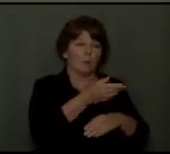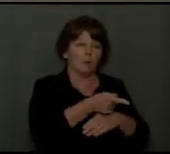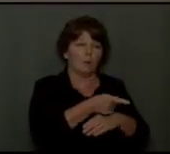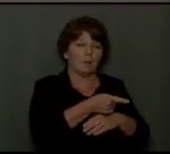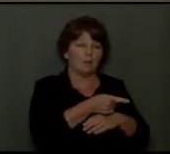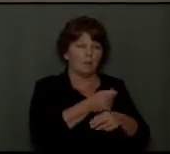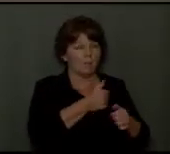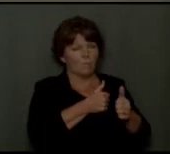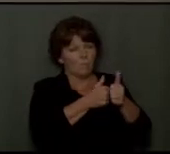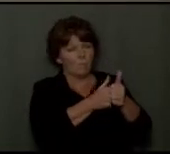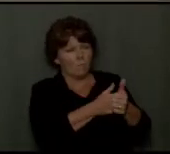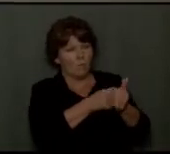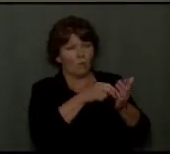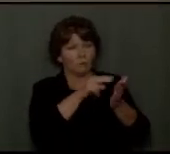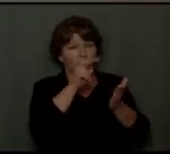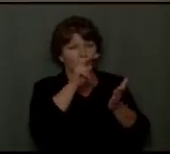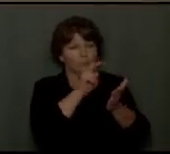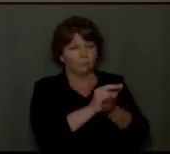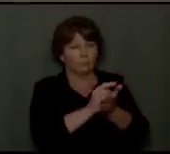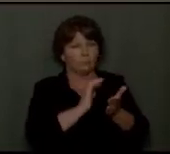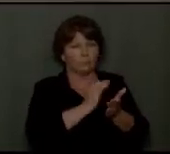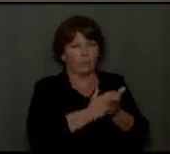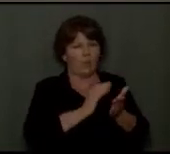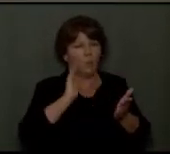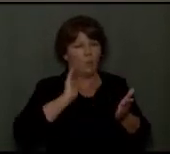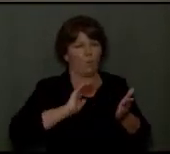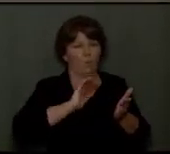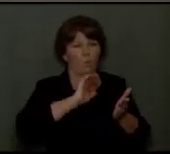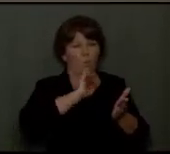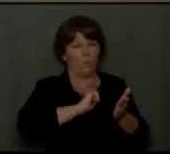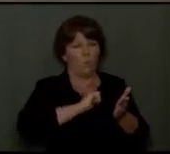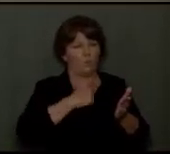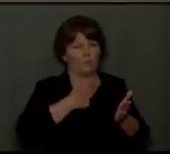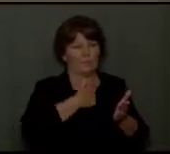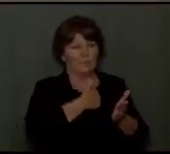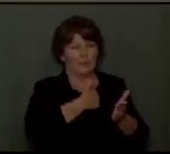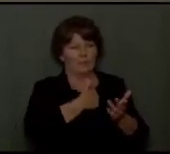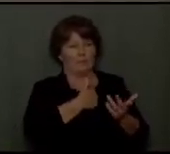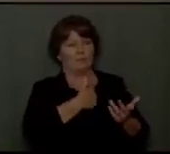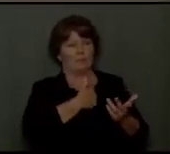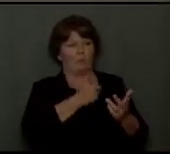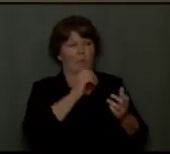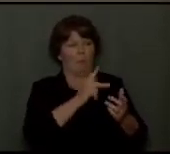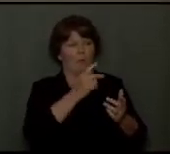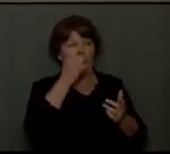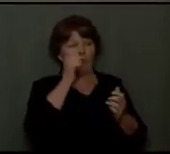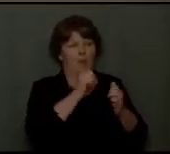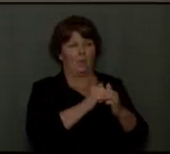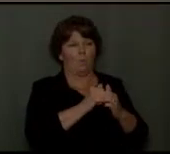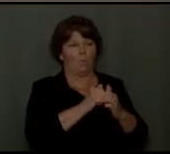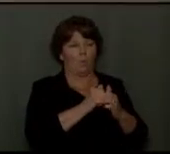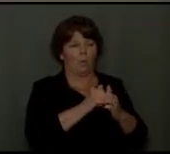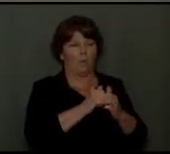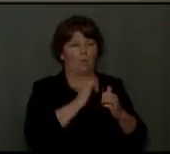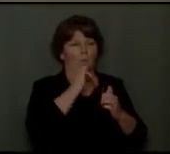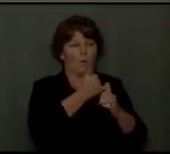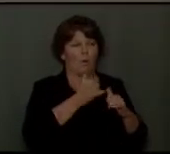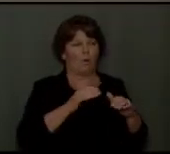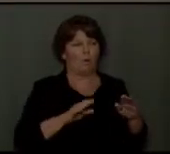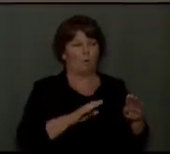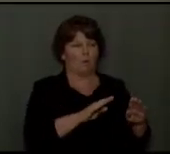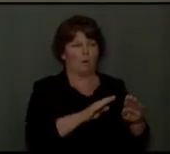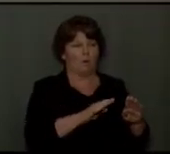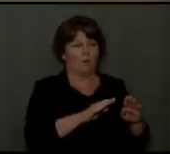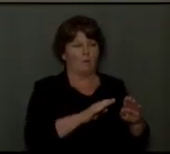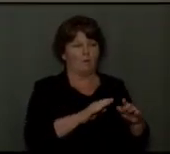causes us to relapse into our former selves. It causes us to be okay with carnal pleasures. Like,